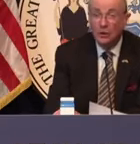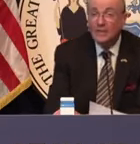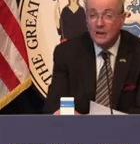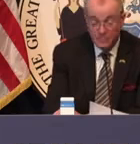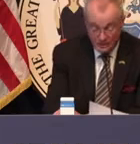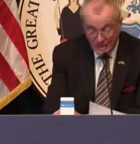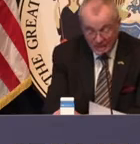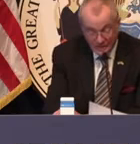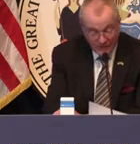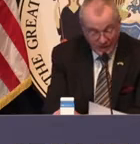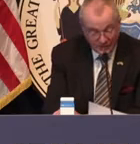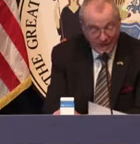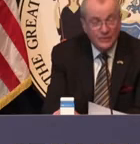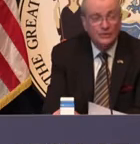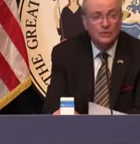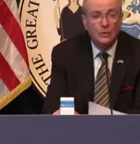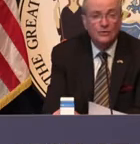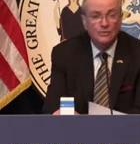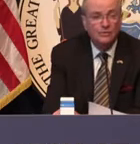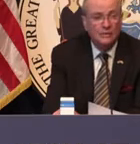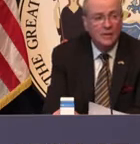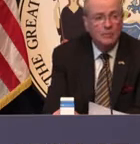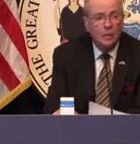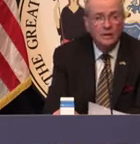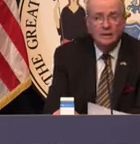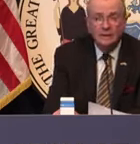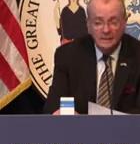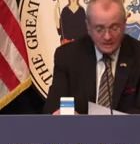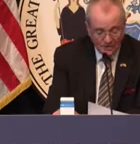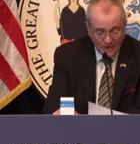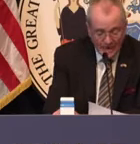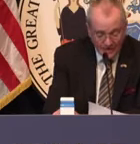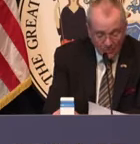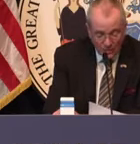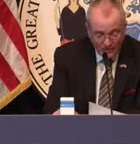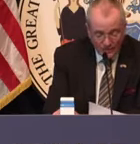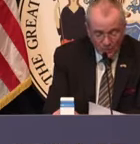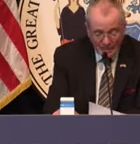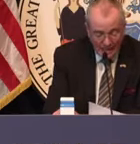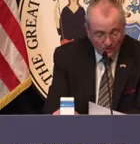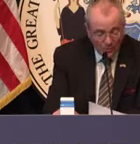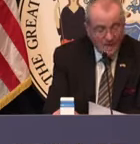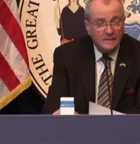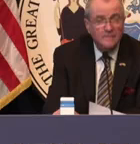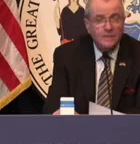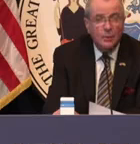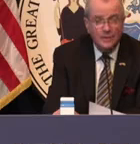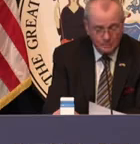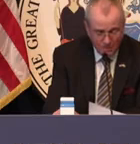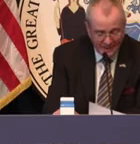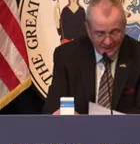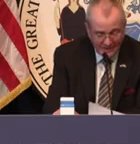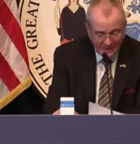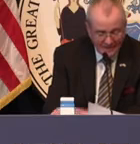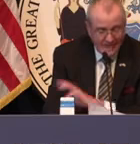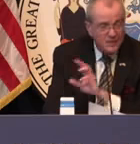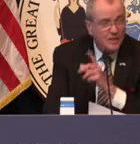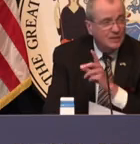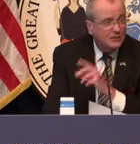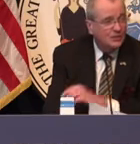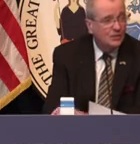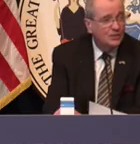drive-up locations outside these stores from seven in the morning till nine in the morning, three days a week, weather permitting.